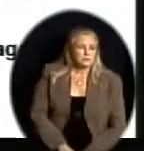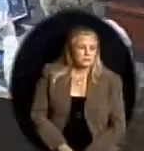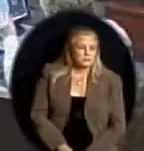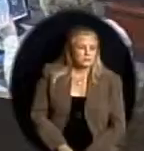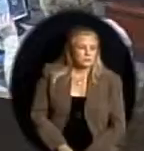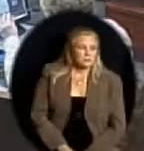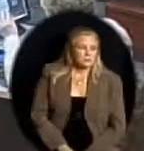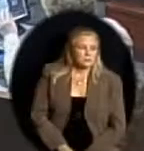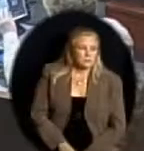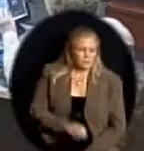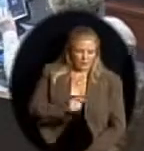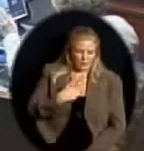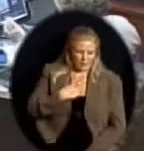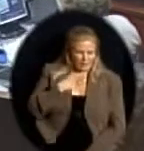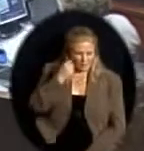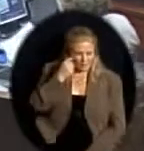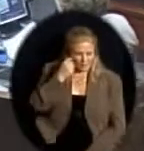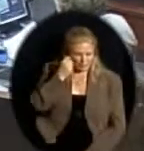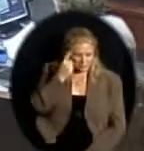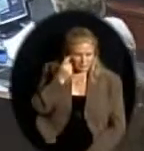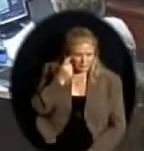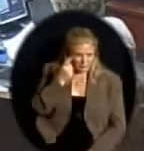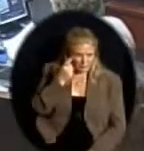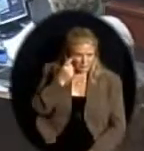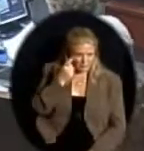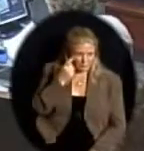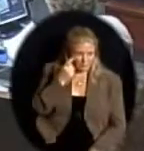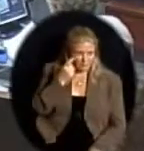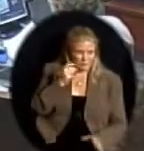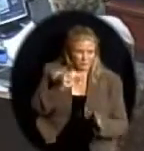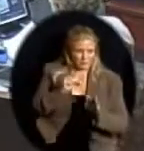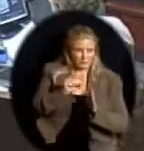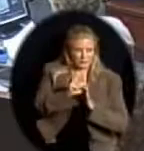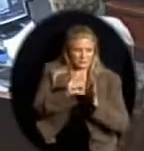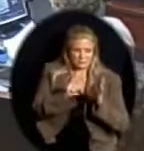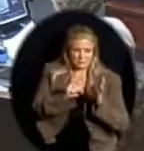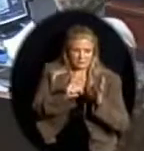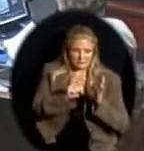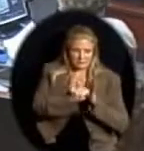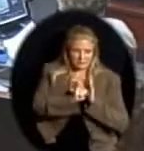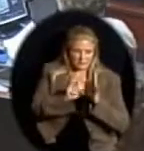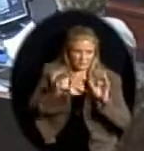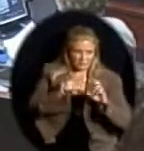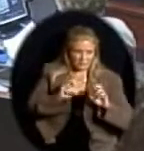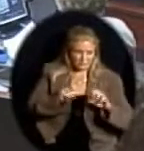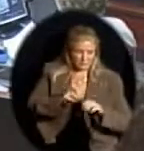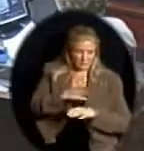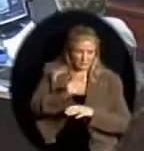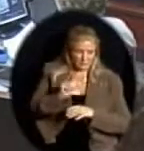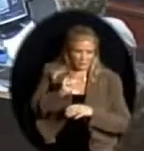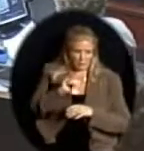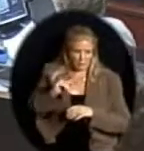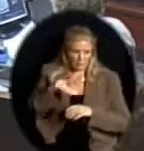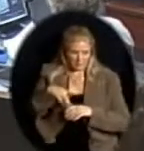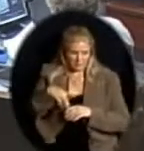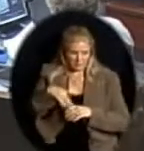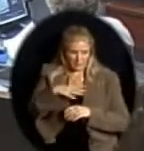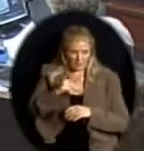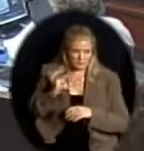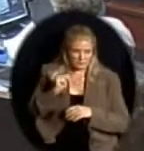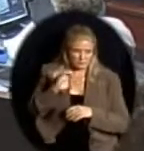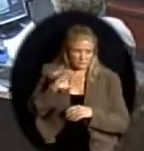From what I understand about testing state assessments and AYP and No Child Left Behind, each state